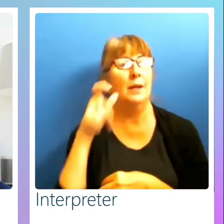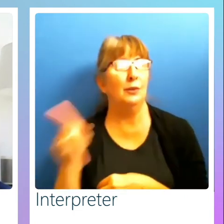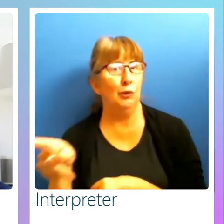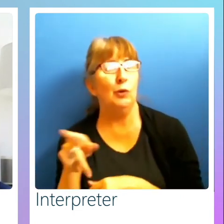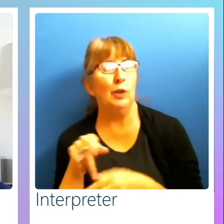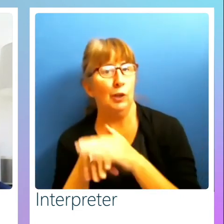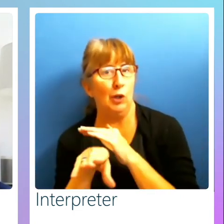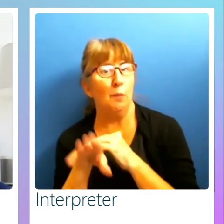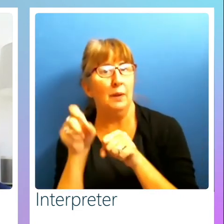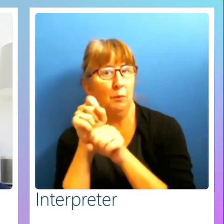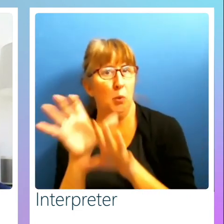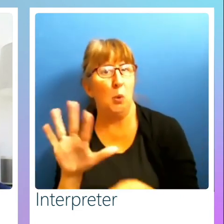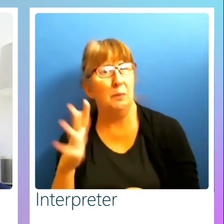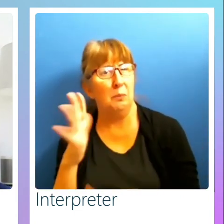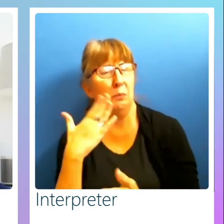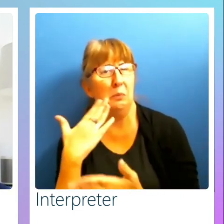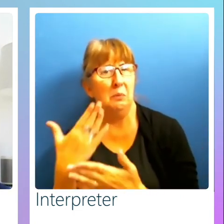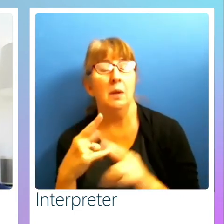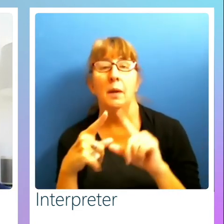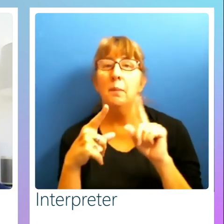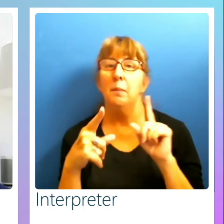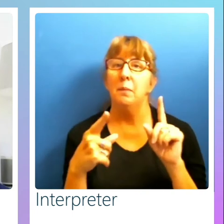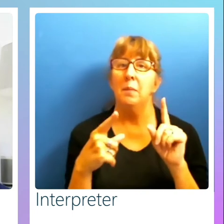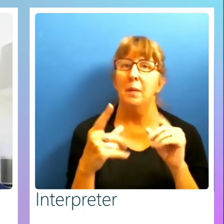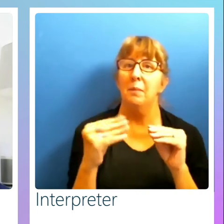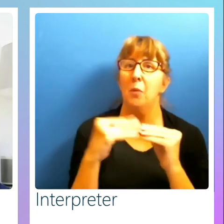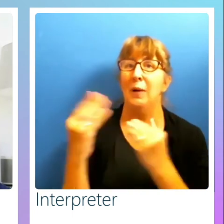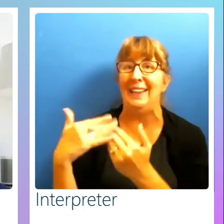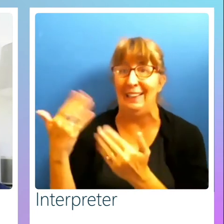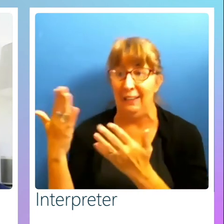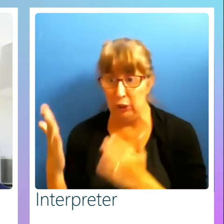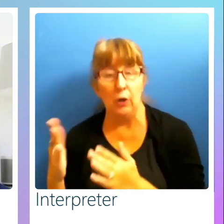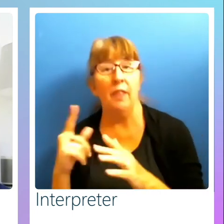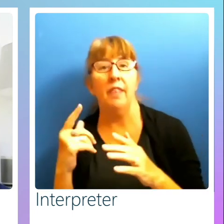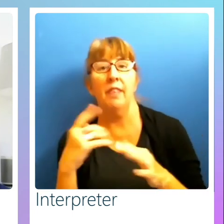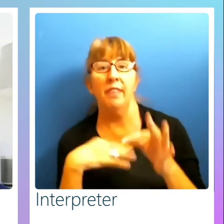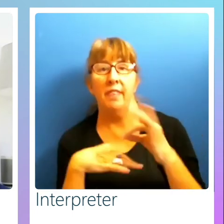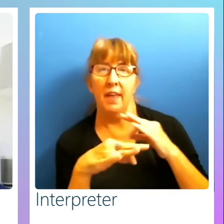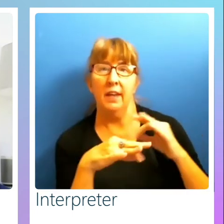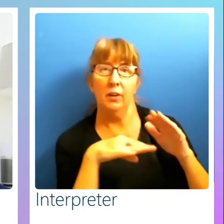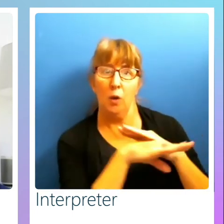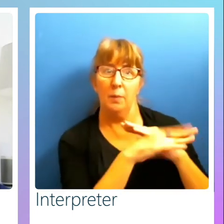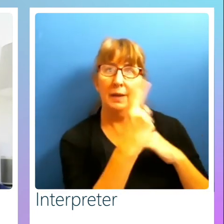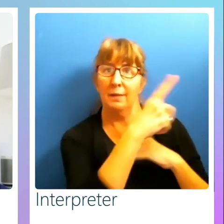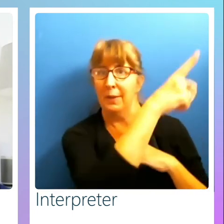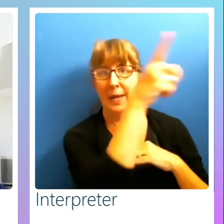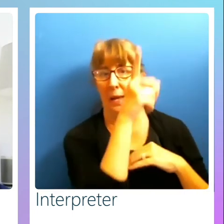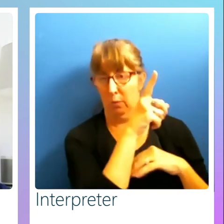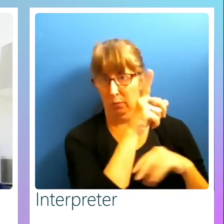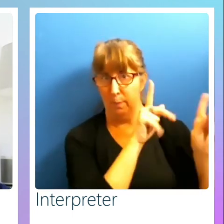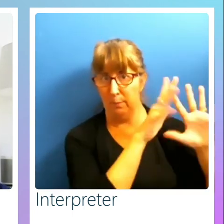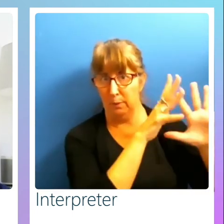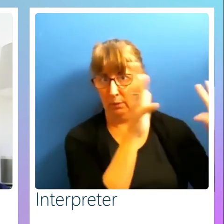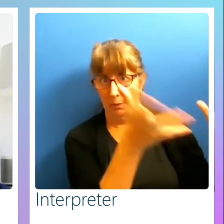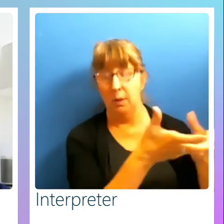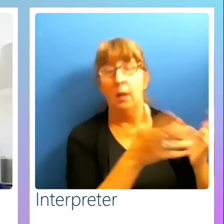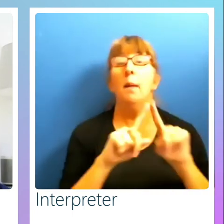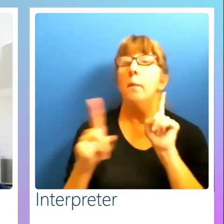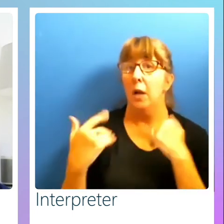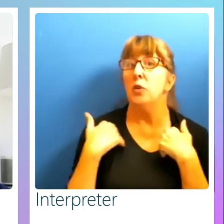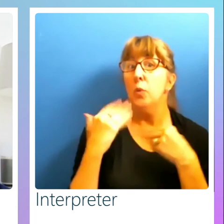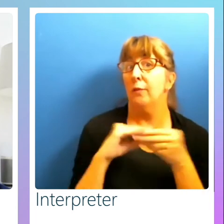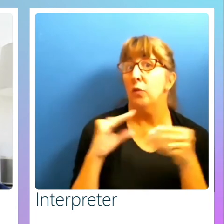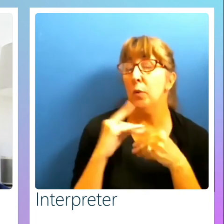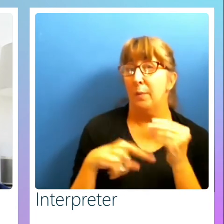employees a little bit well, but a little easier than you can accommodate somebody out in the public. But I do have stories about that,